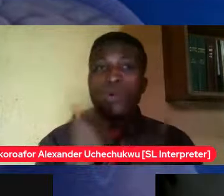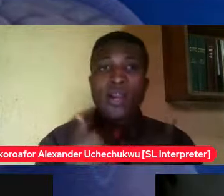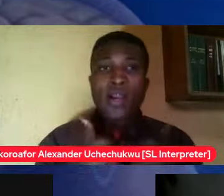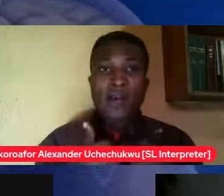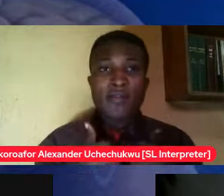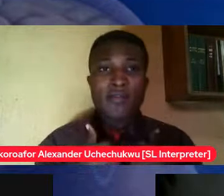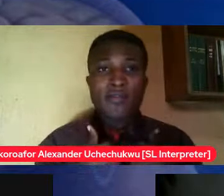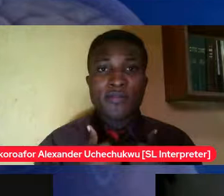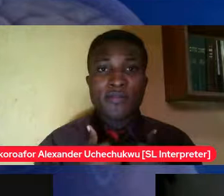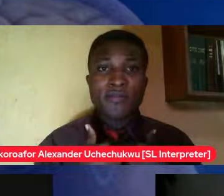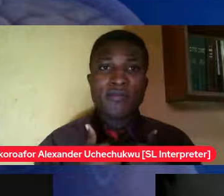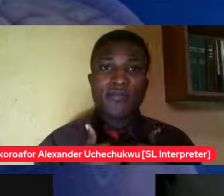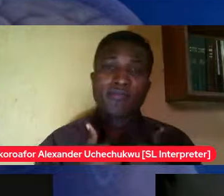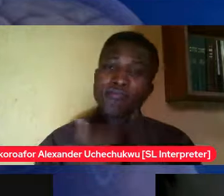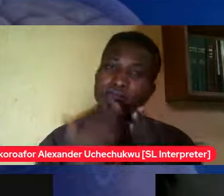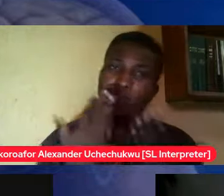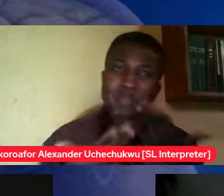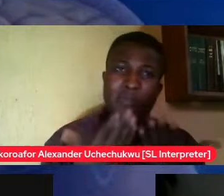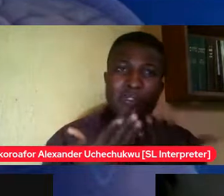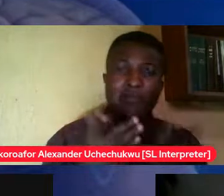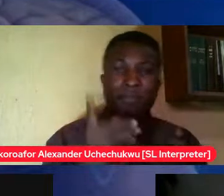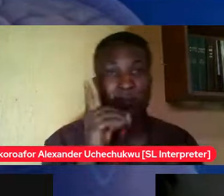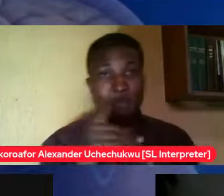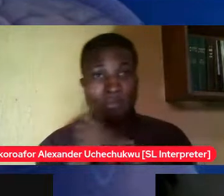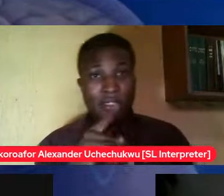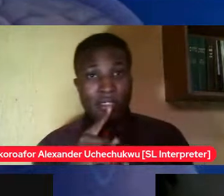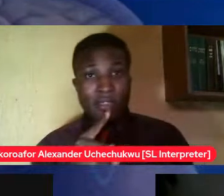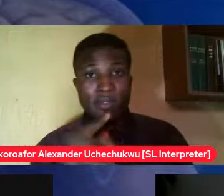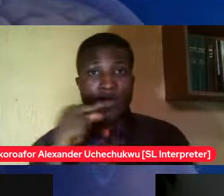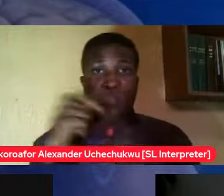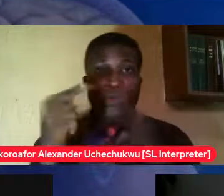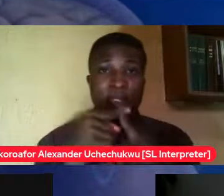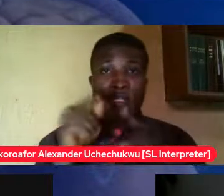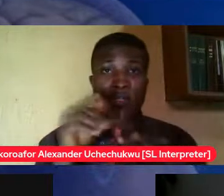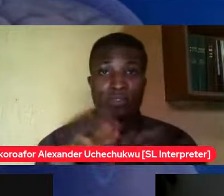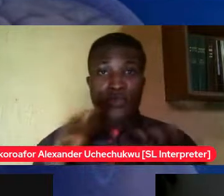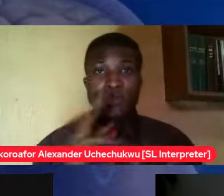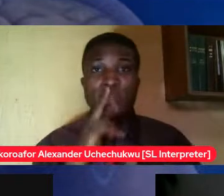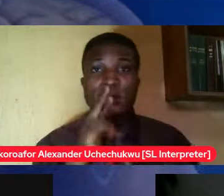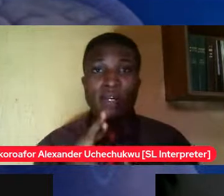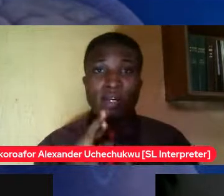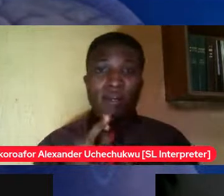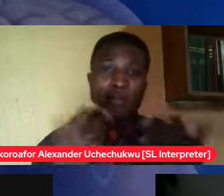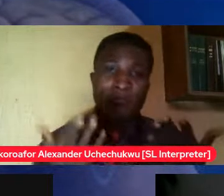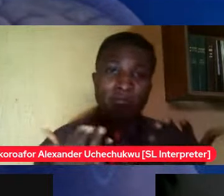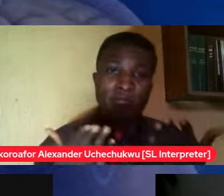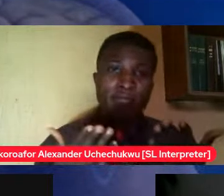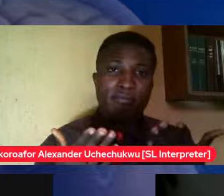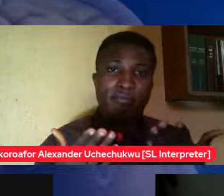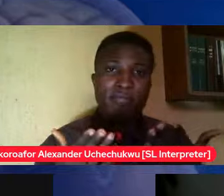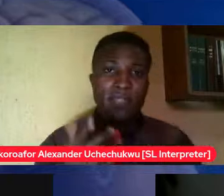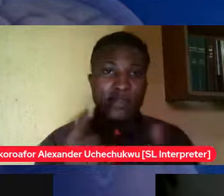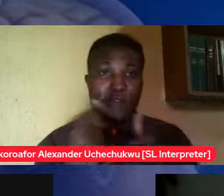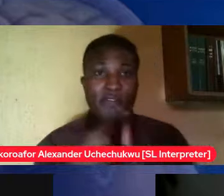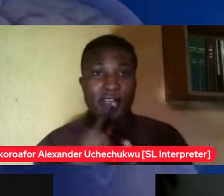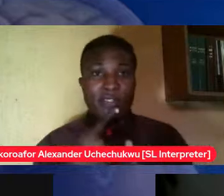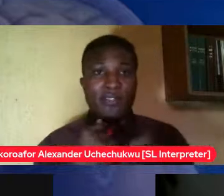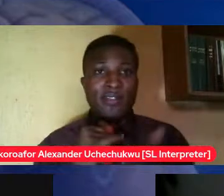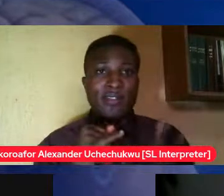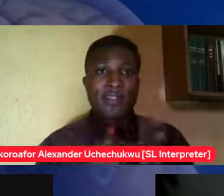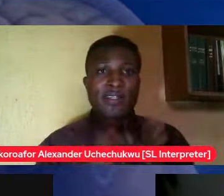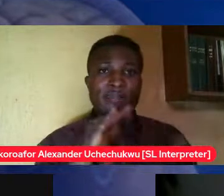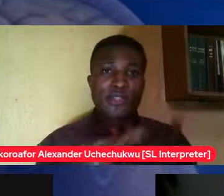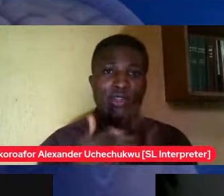for cerebral palsy when their children are hitting teenage and of course it becomes more it becomes a little bit more